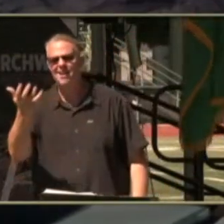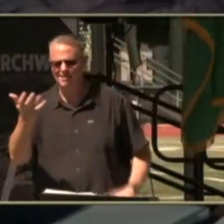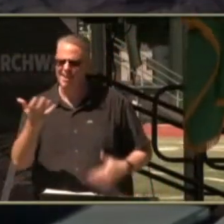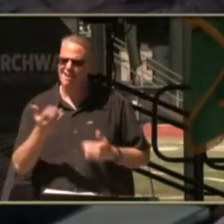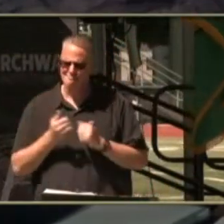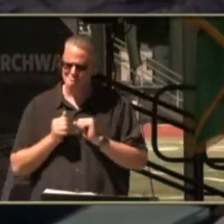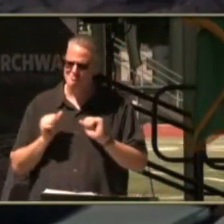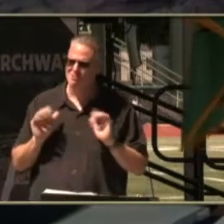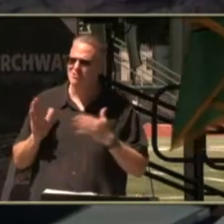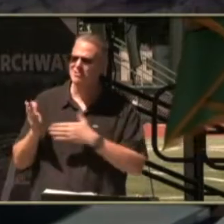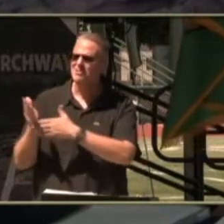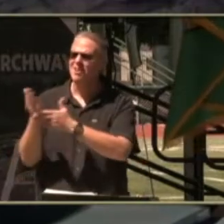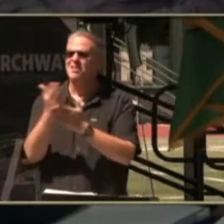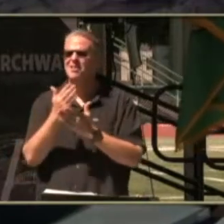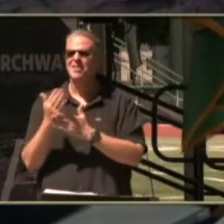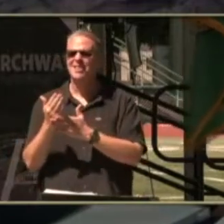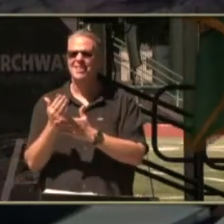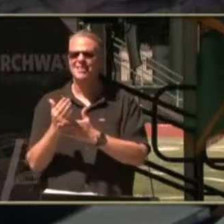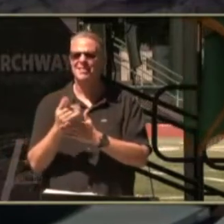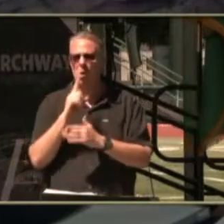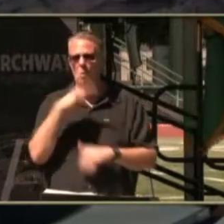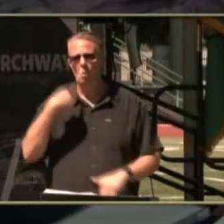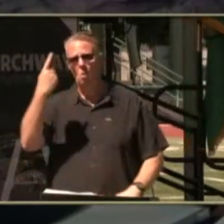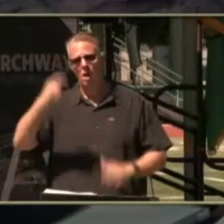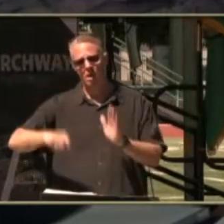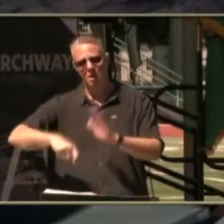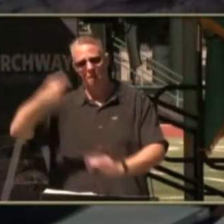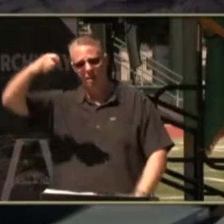I'm only at one risk